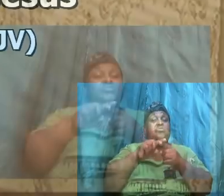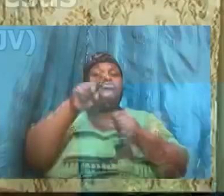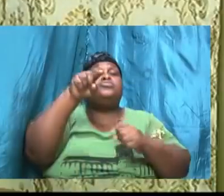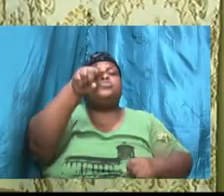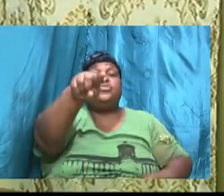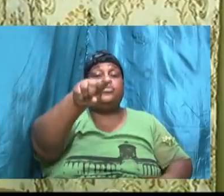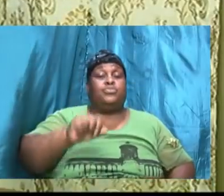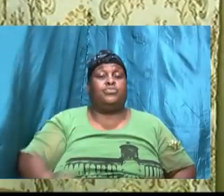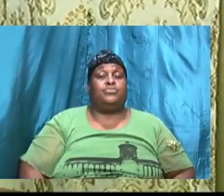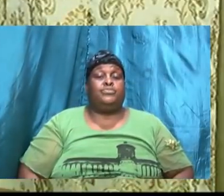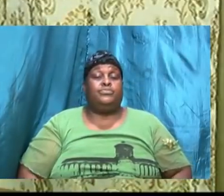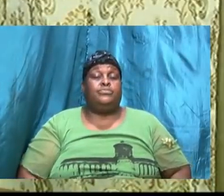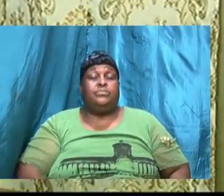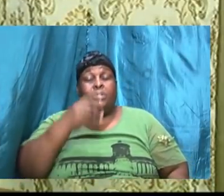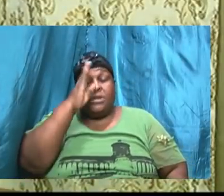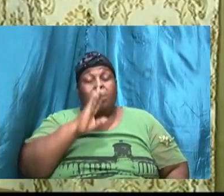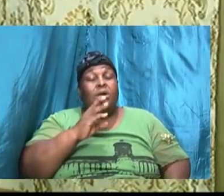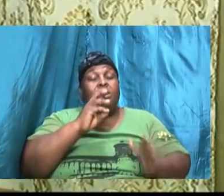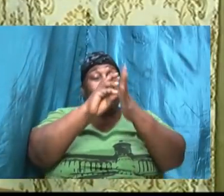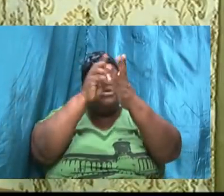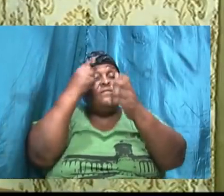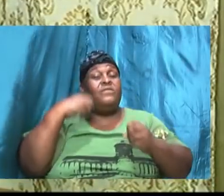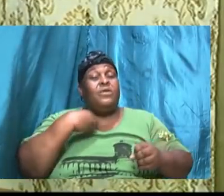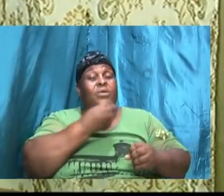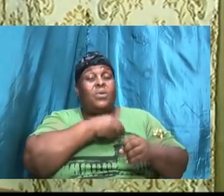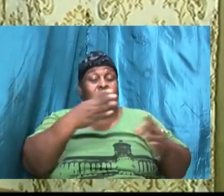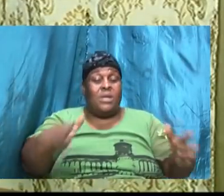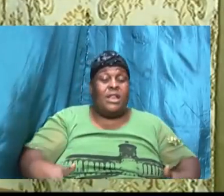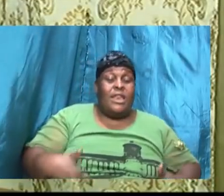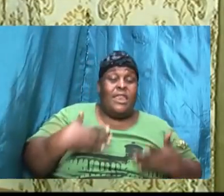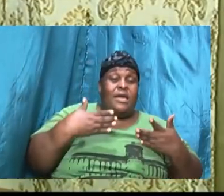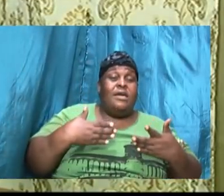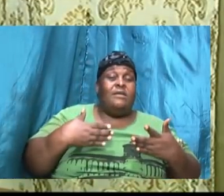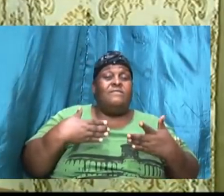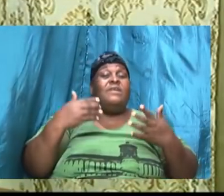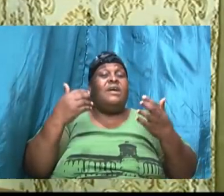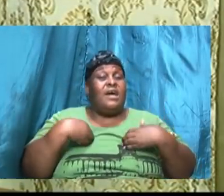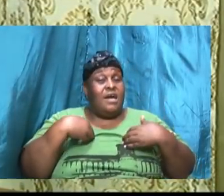God's will for our life has reason